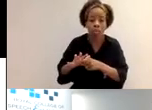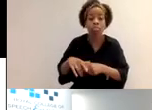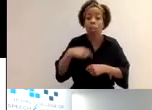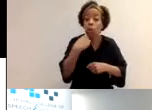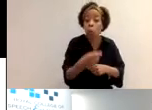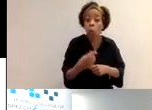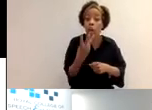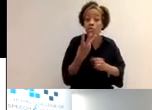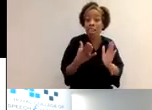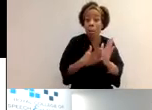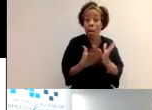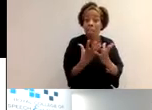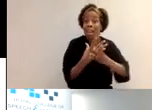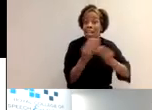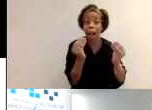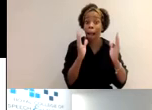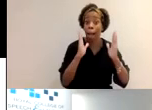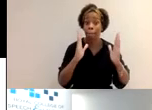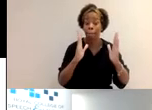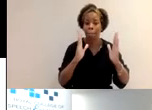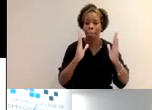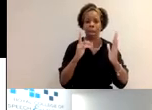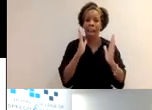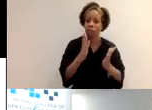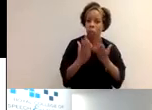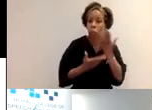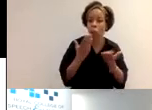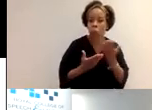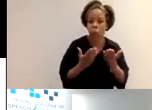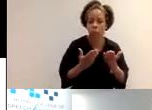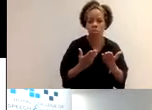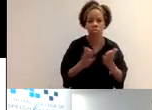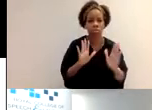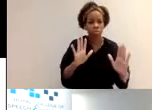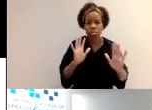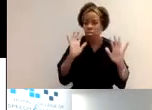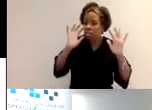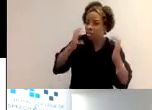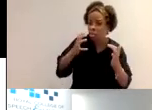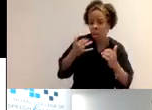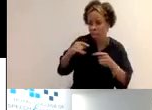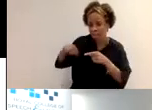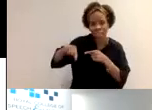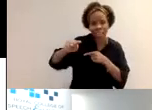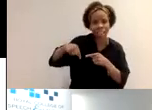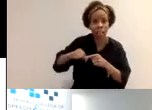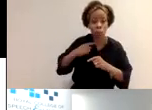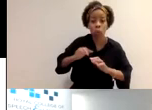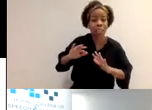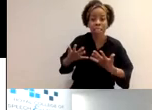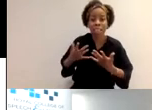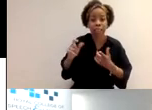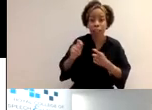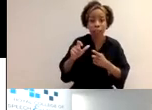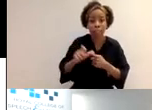to be explained. If you find there is a larger gap, um, where you feel that you may not have done CPD or there's a, there's a, you